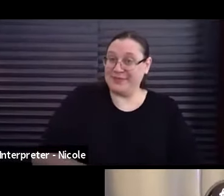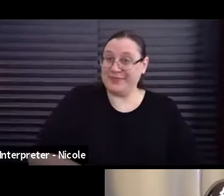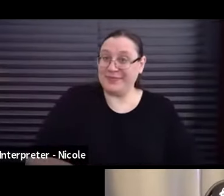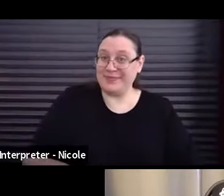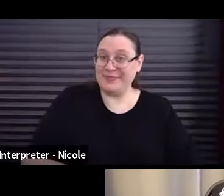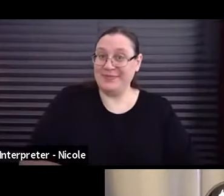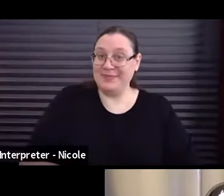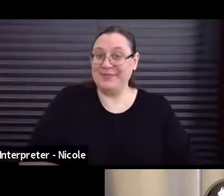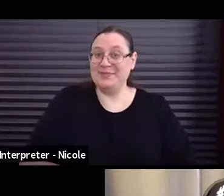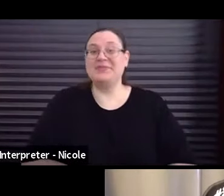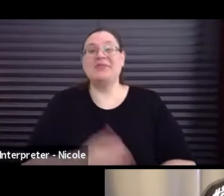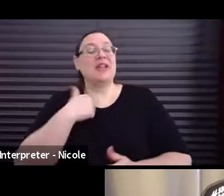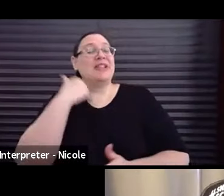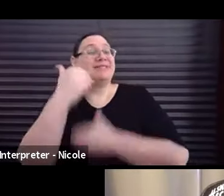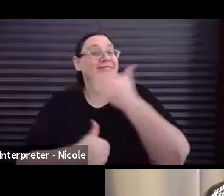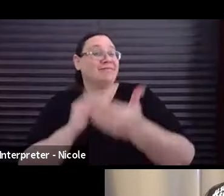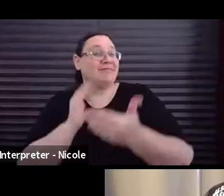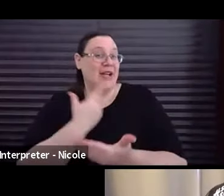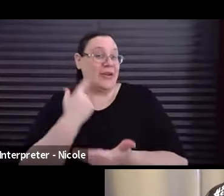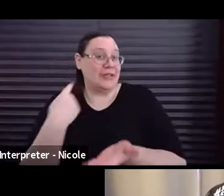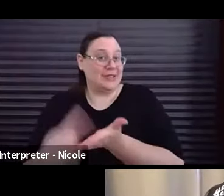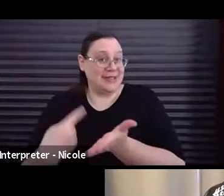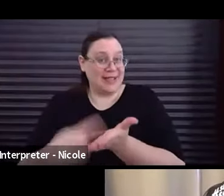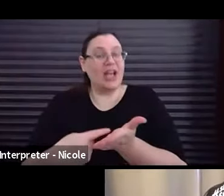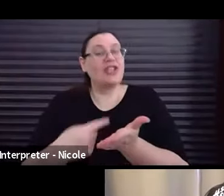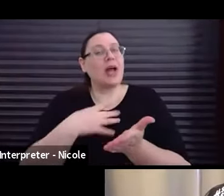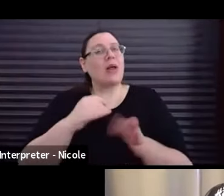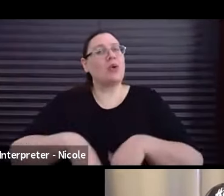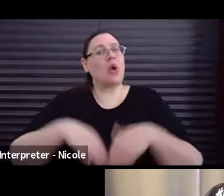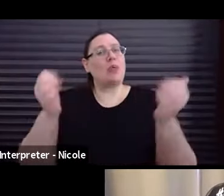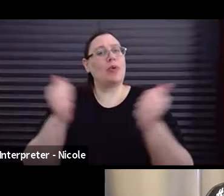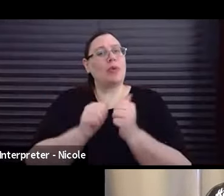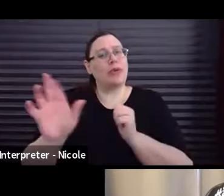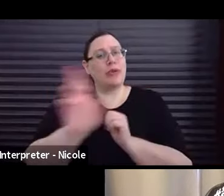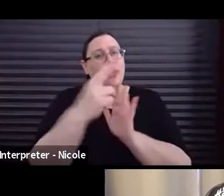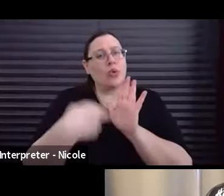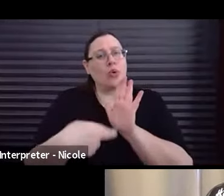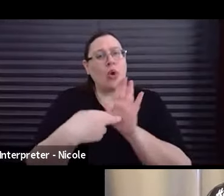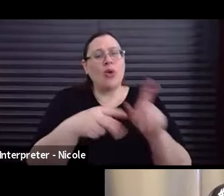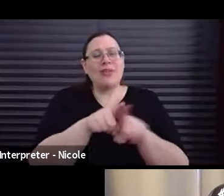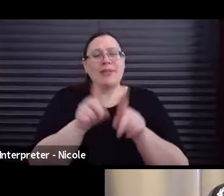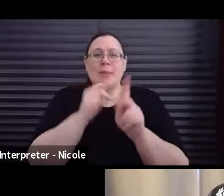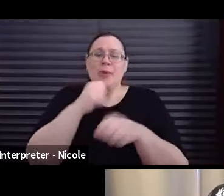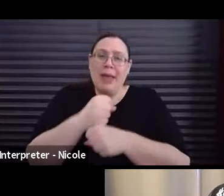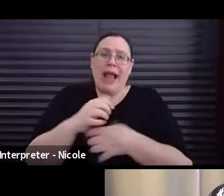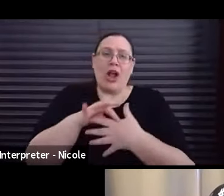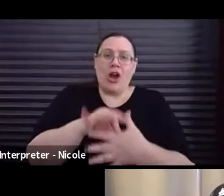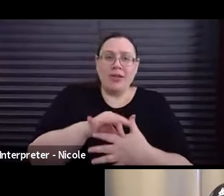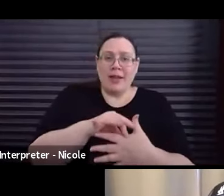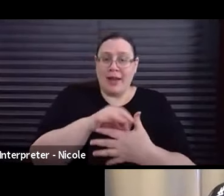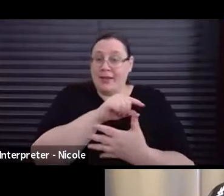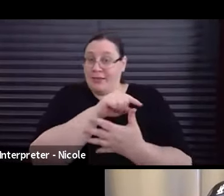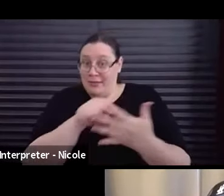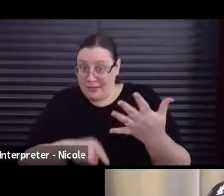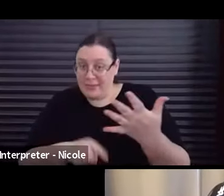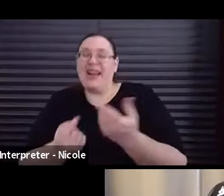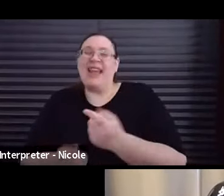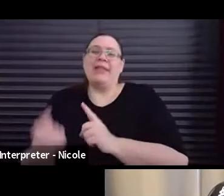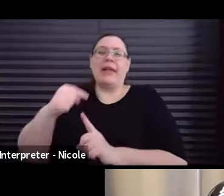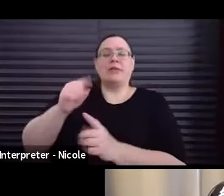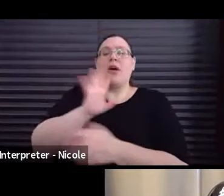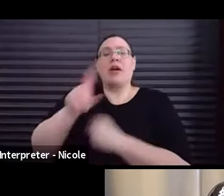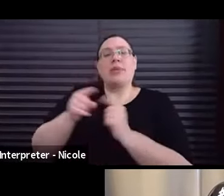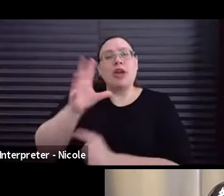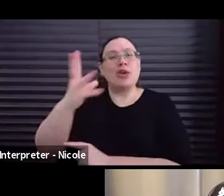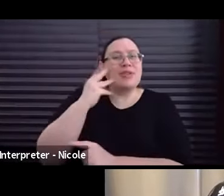As we begin our discussion, I'd like to kick off with your roles as content creators, and then we can pivot back to your experience and perspective